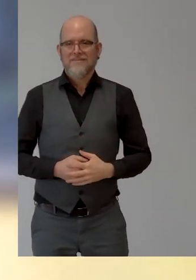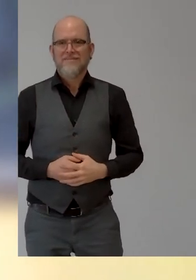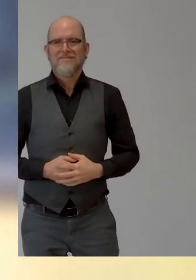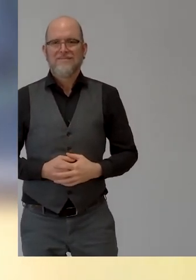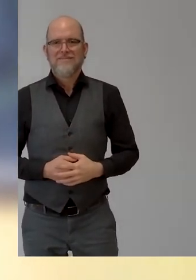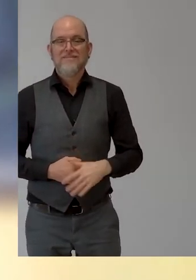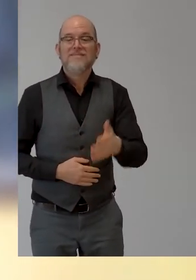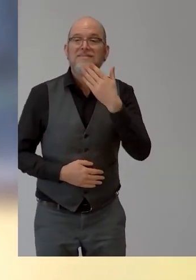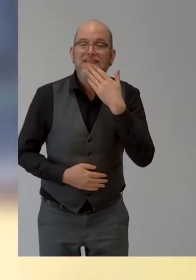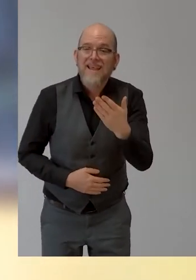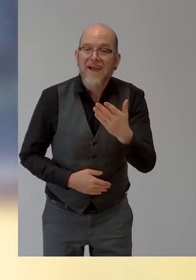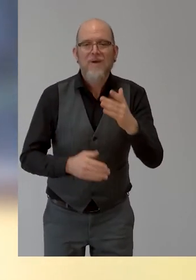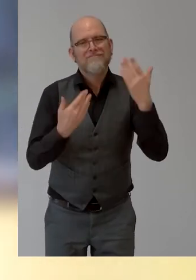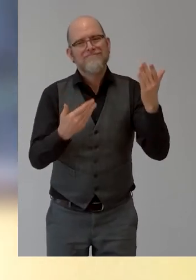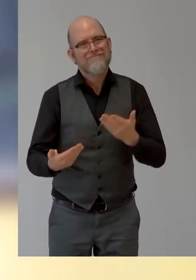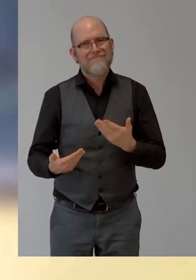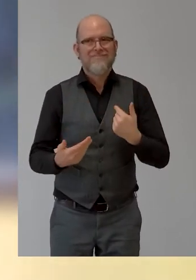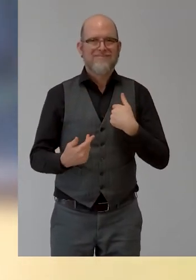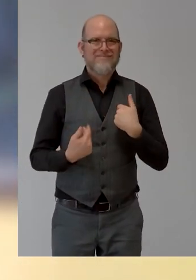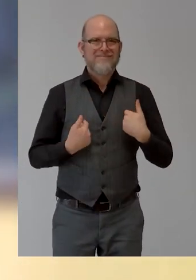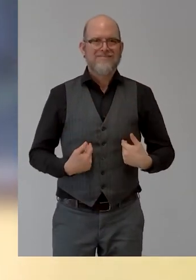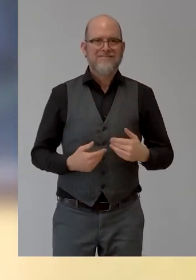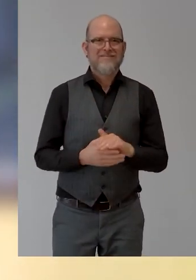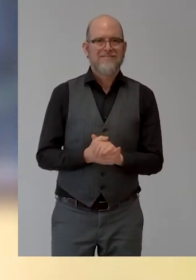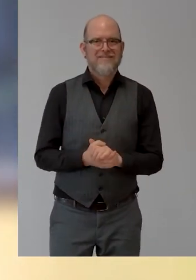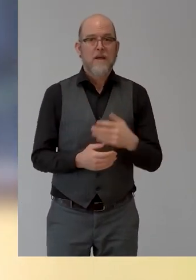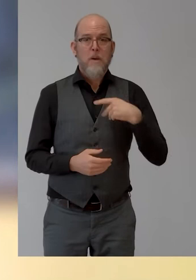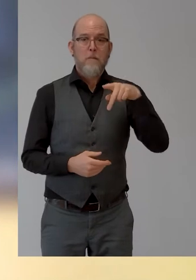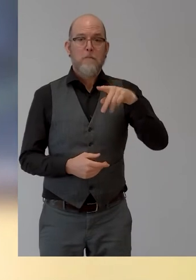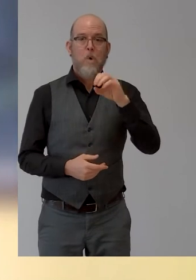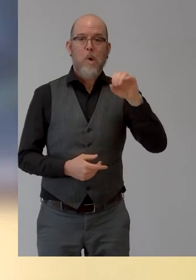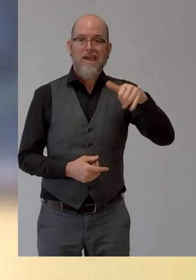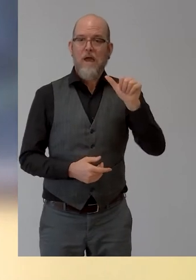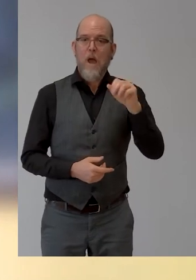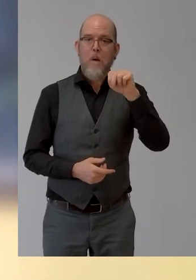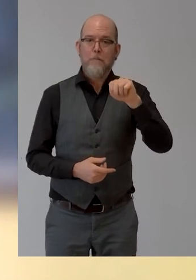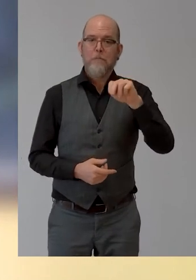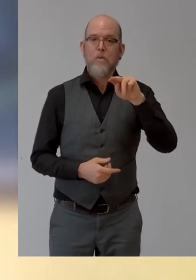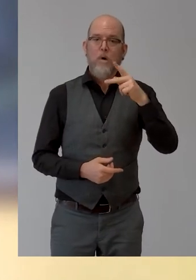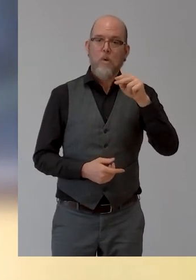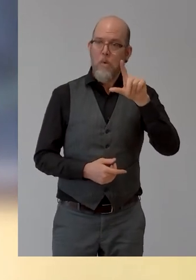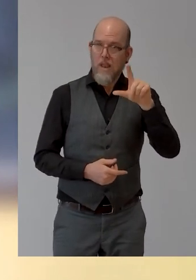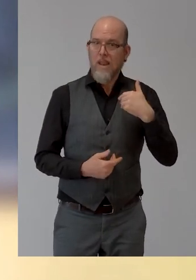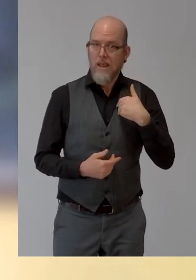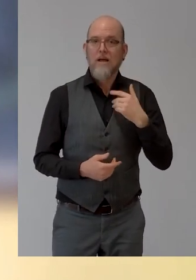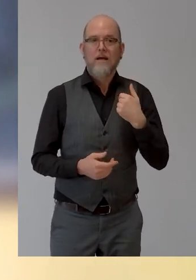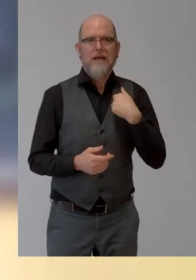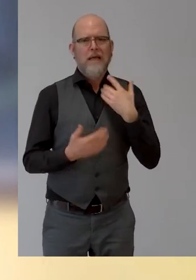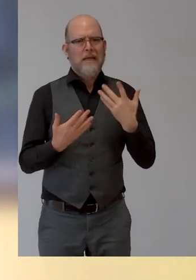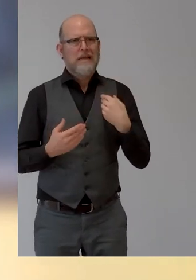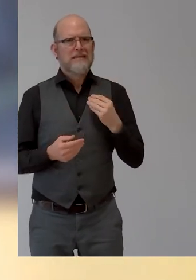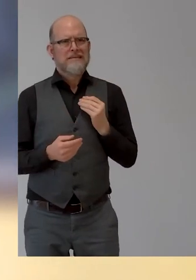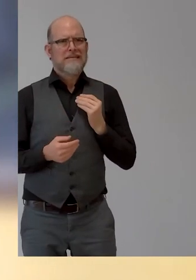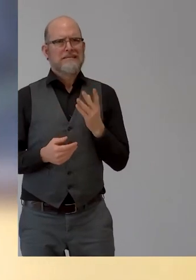Thank you Michael for having me back again. It's always been a very enriching experience to be part of the zero project conference